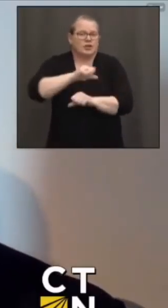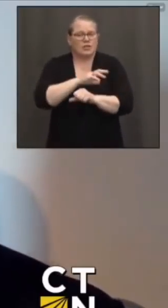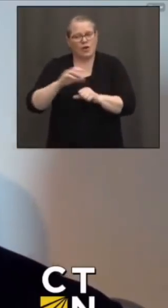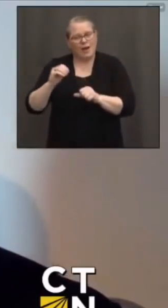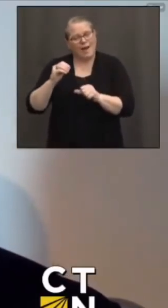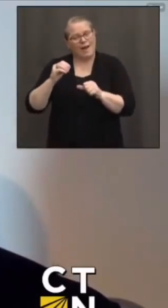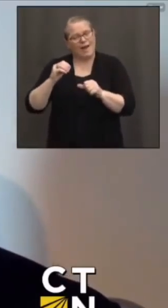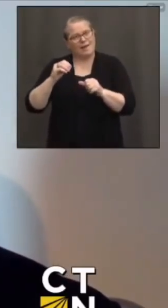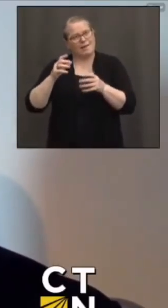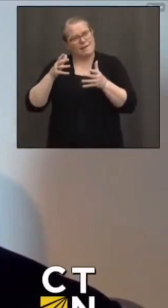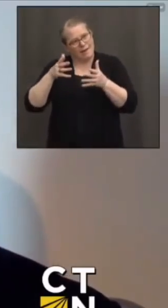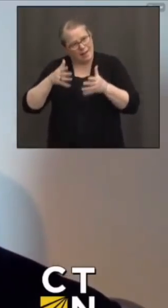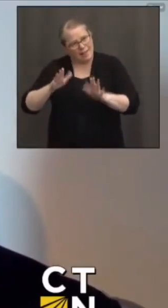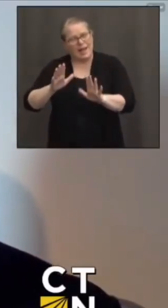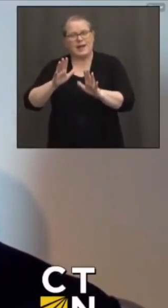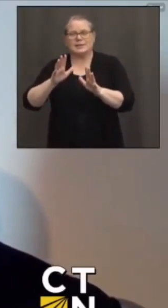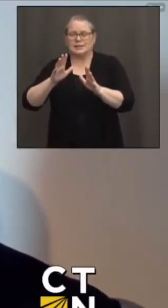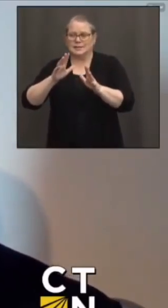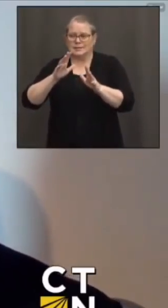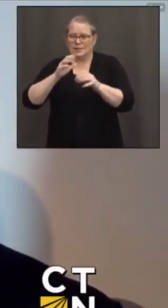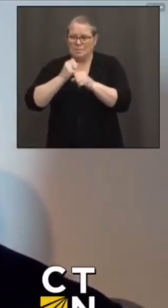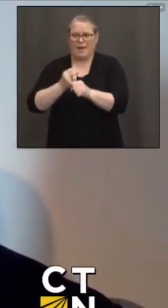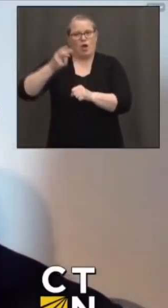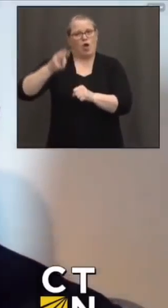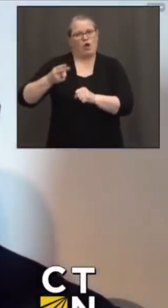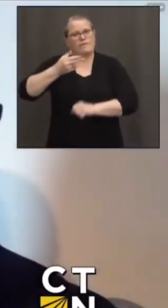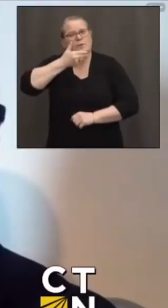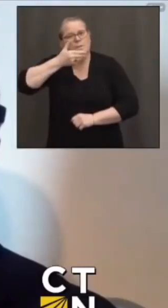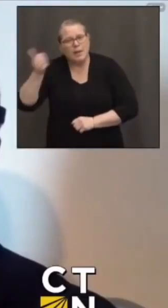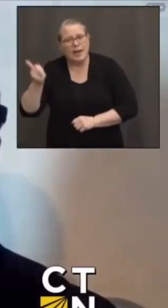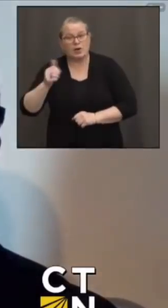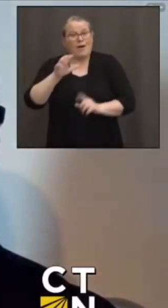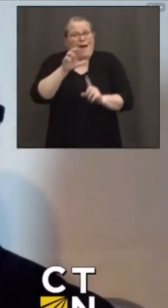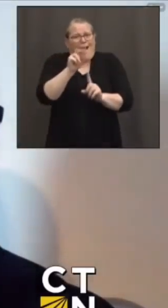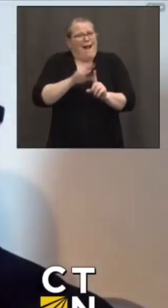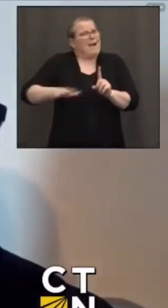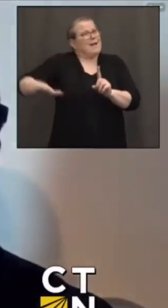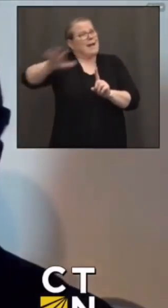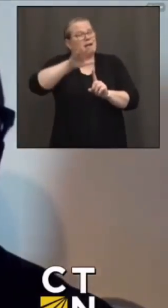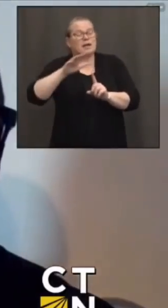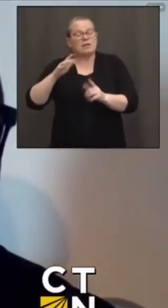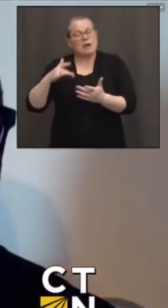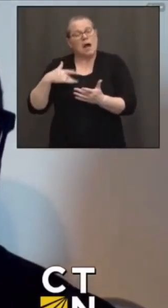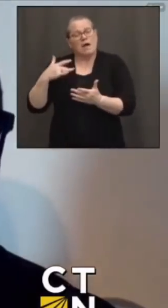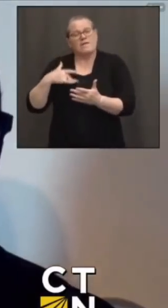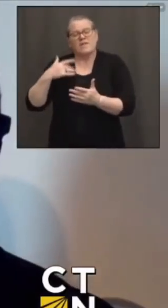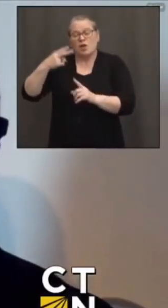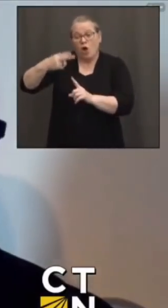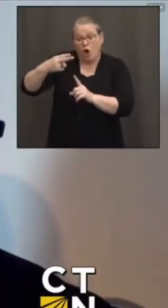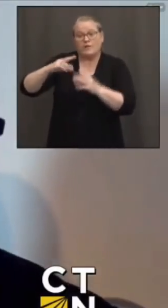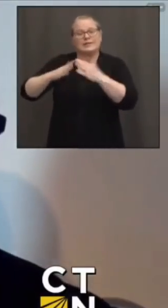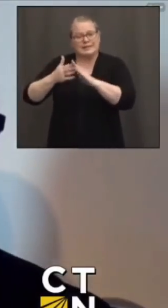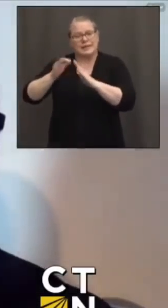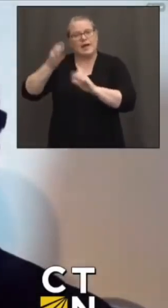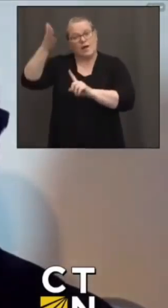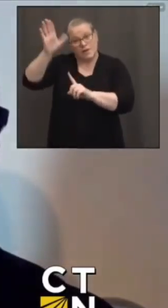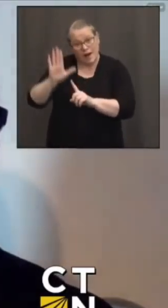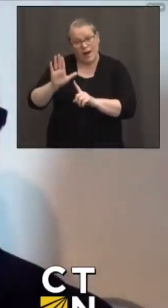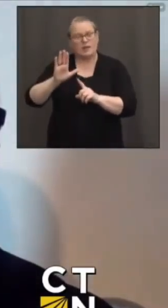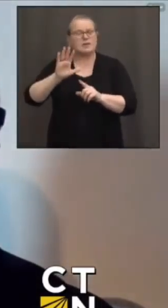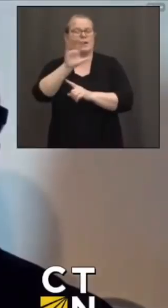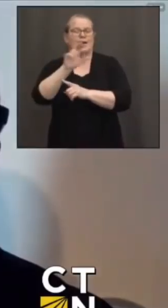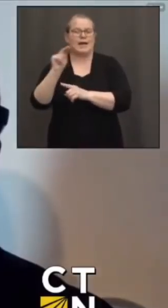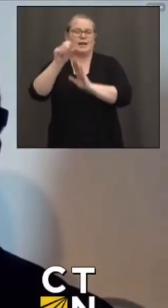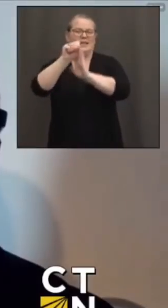let's make Connecticut better. I believe Hartford is not just the city of God, but Connecticut is the state of God. This is where God